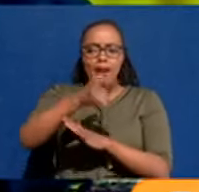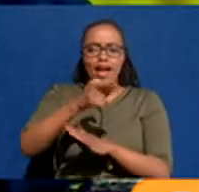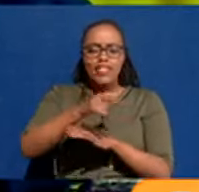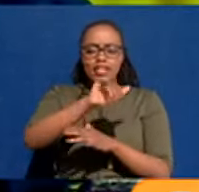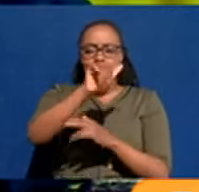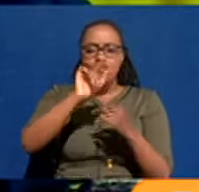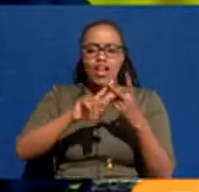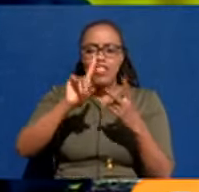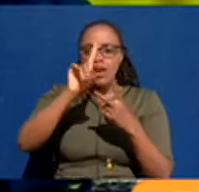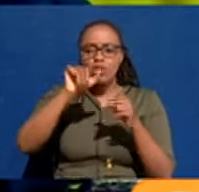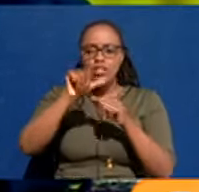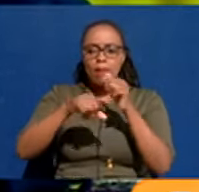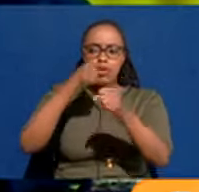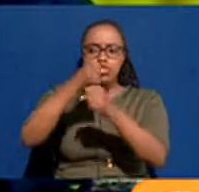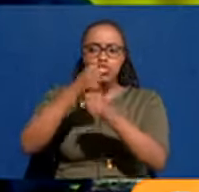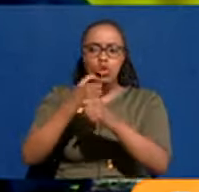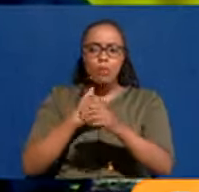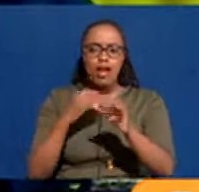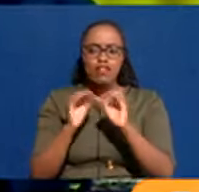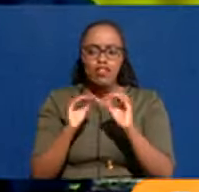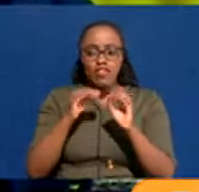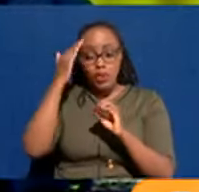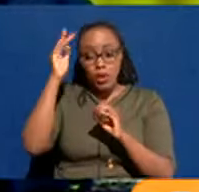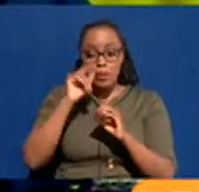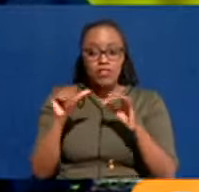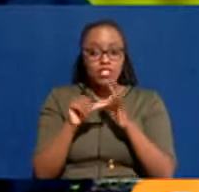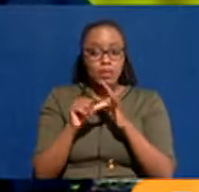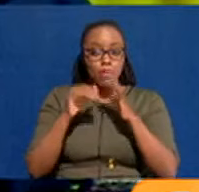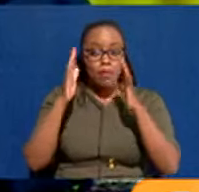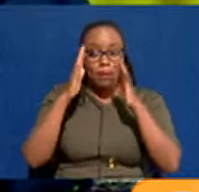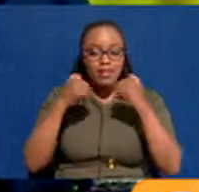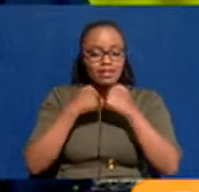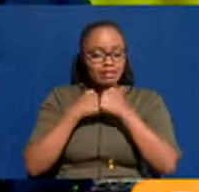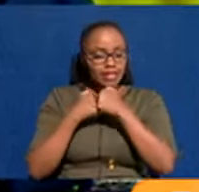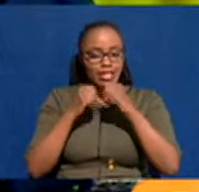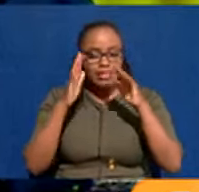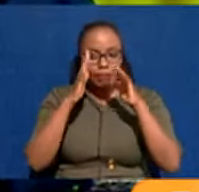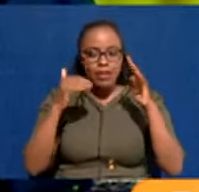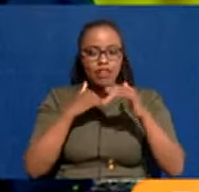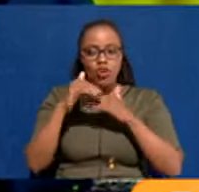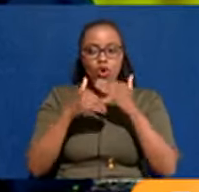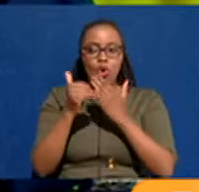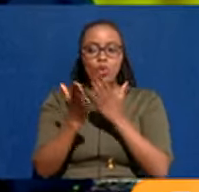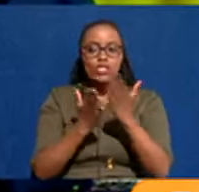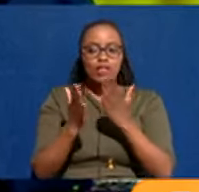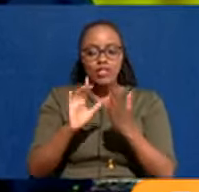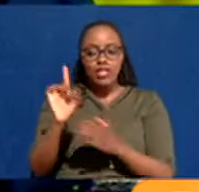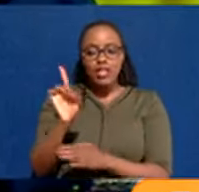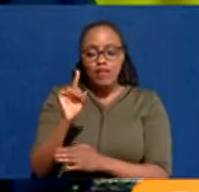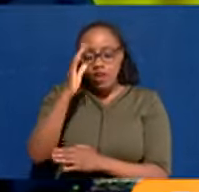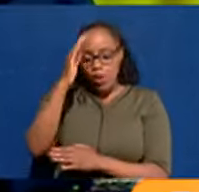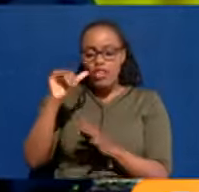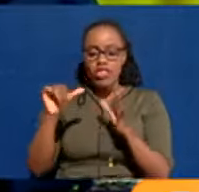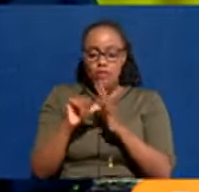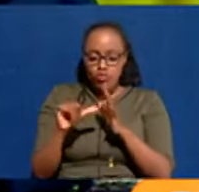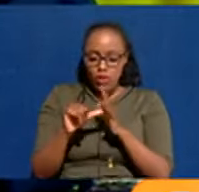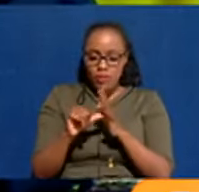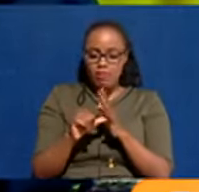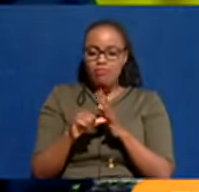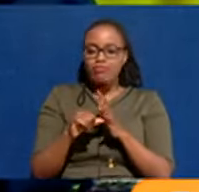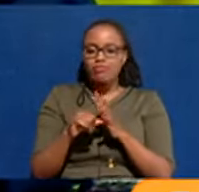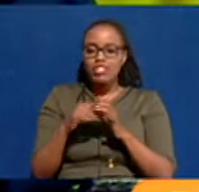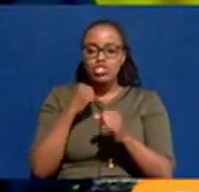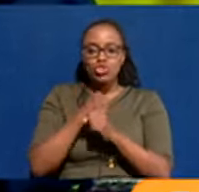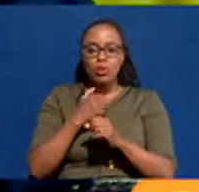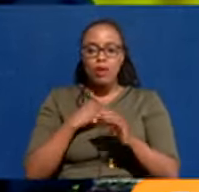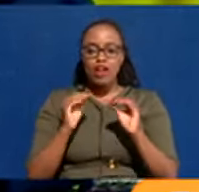The other question on unemployment, Ken, you know, it's a big issue. It's the biggest challenge. All service done in Nairobi show that unemployment is the biggest problem. Our